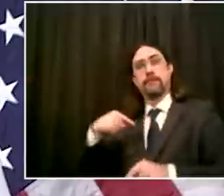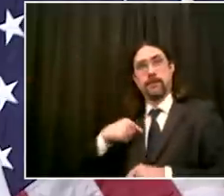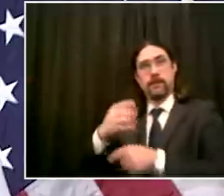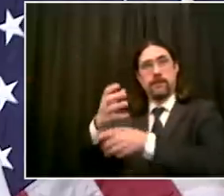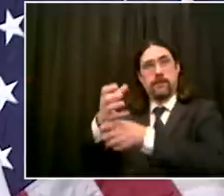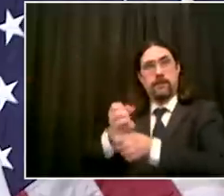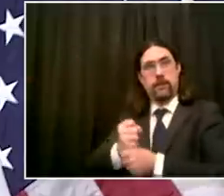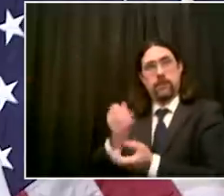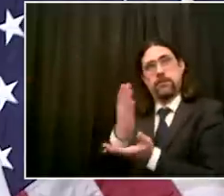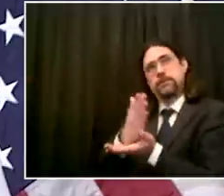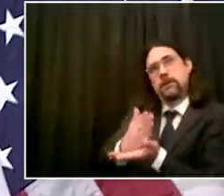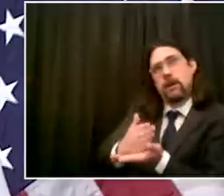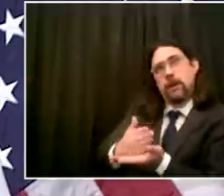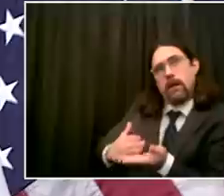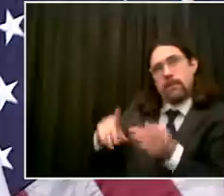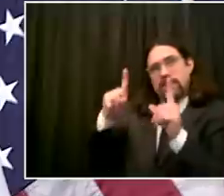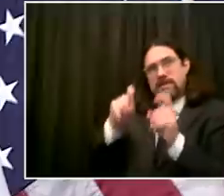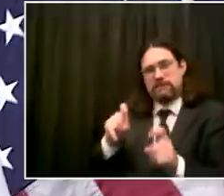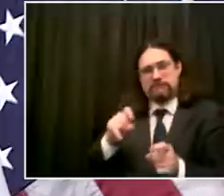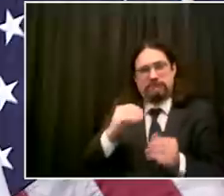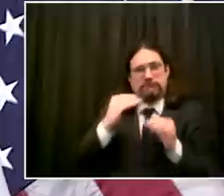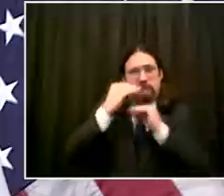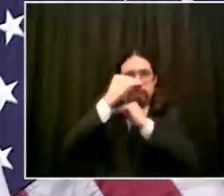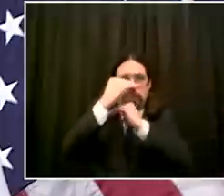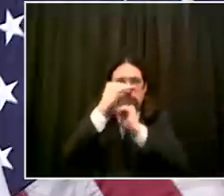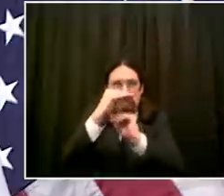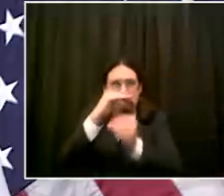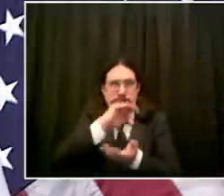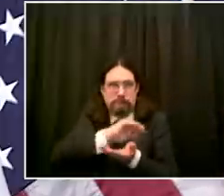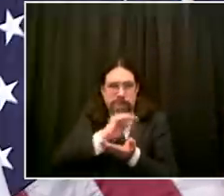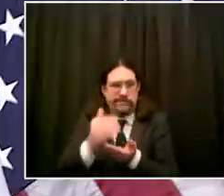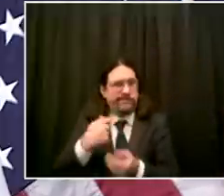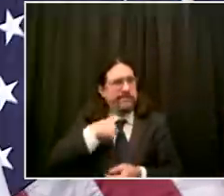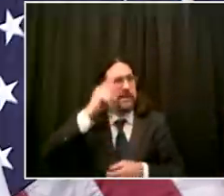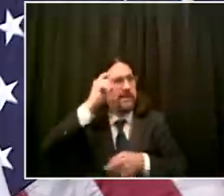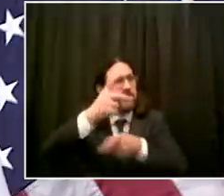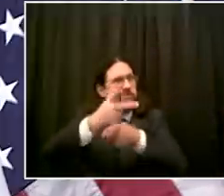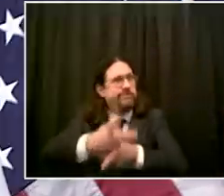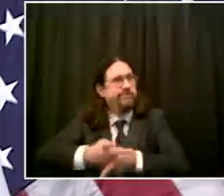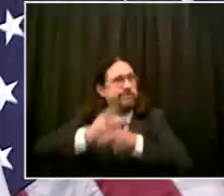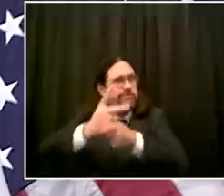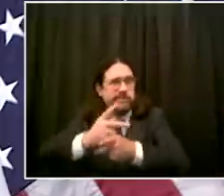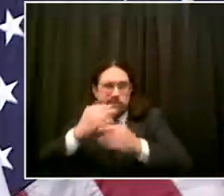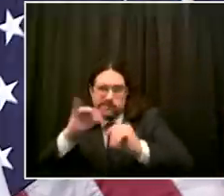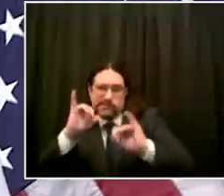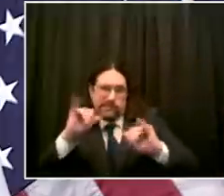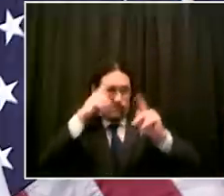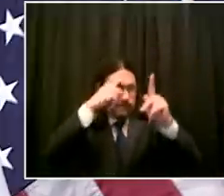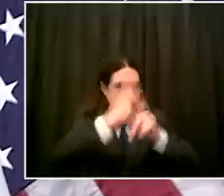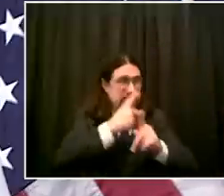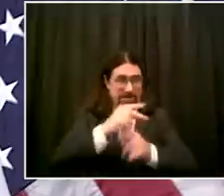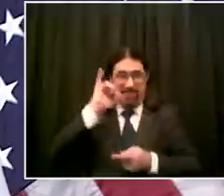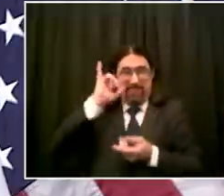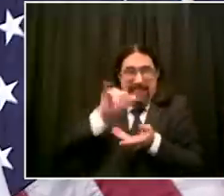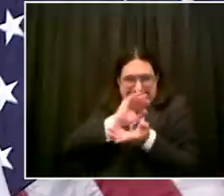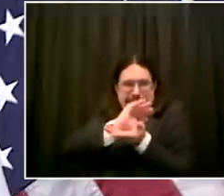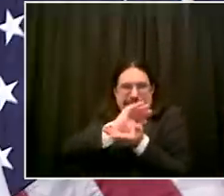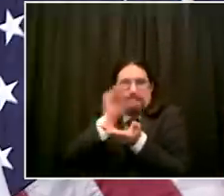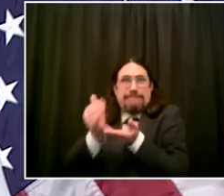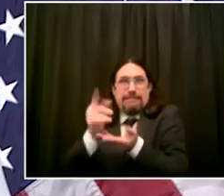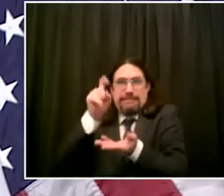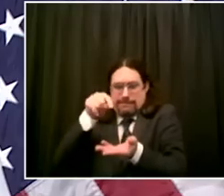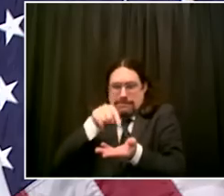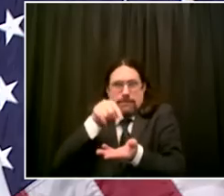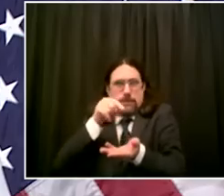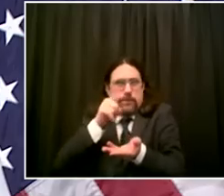focused on uh the folks whose lives were in immediate danger in the hospitals it was focused on protecting healthcare providers